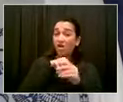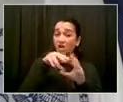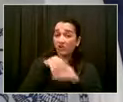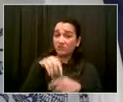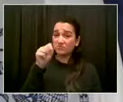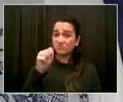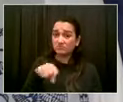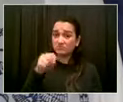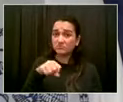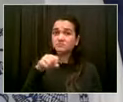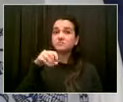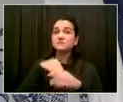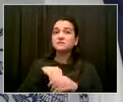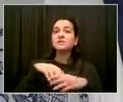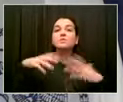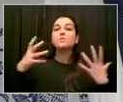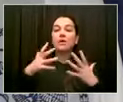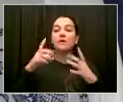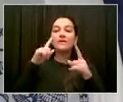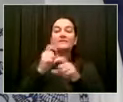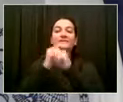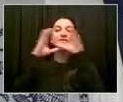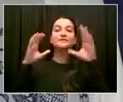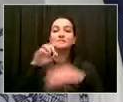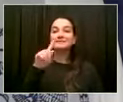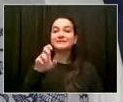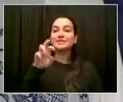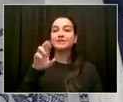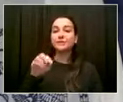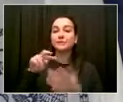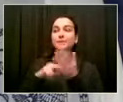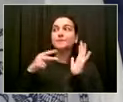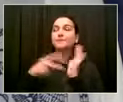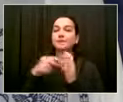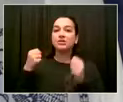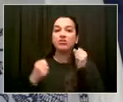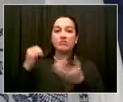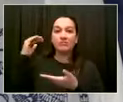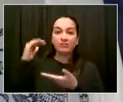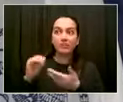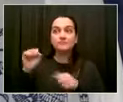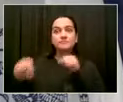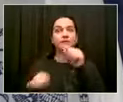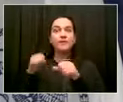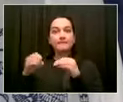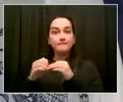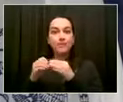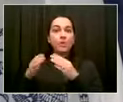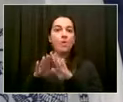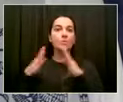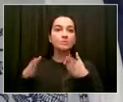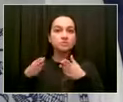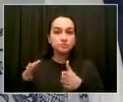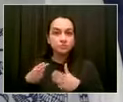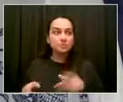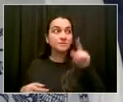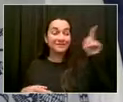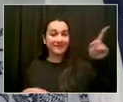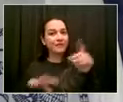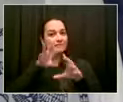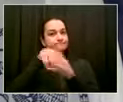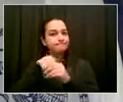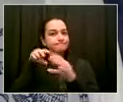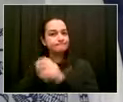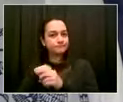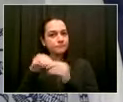want to come back to this. This city decided to do something that almost no place else in America did. Said we're reorienting our entire strategy,